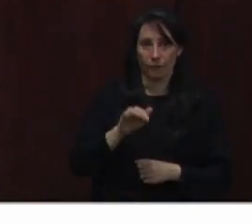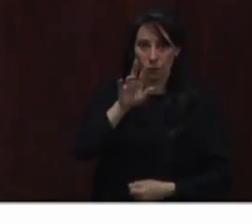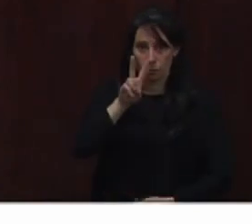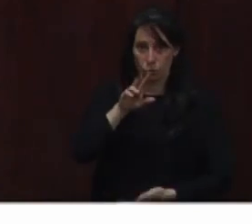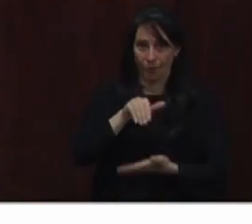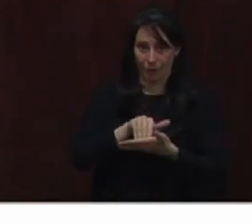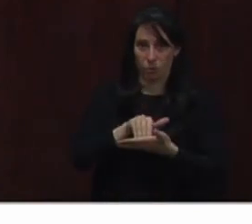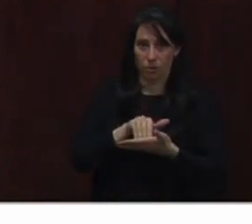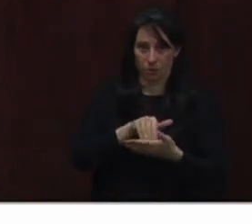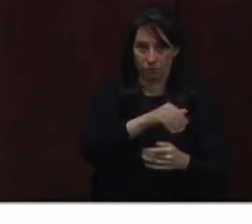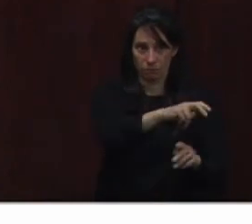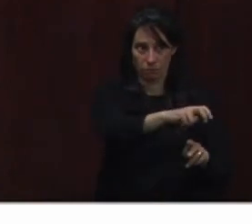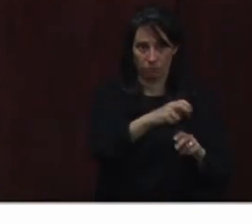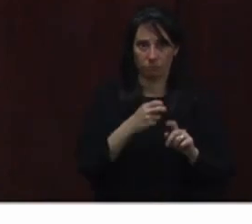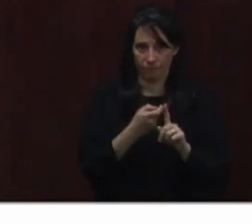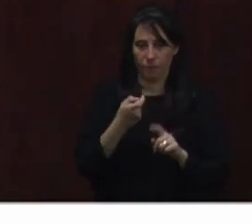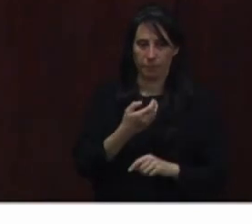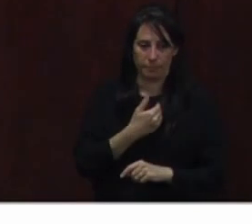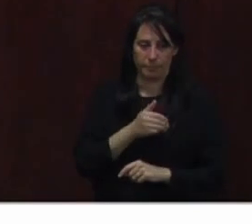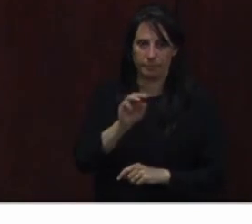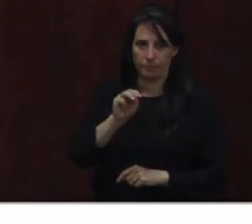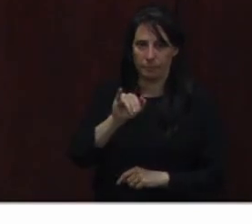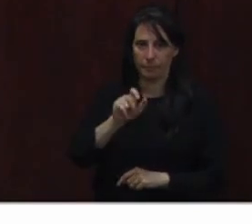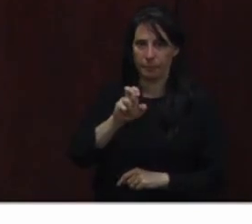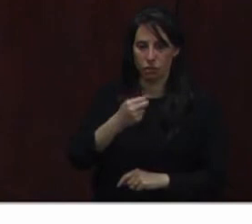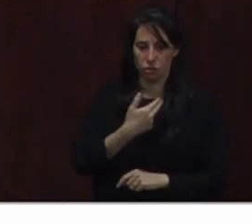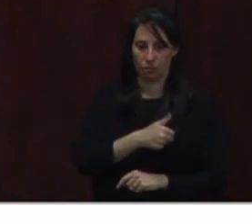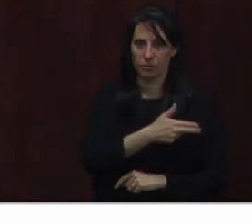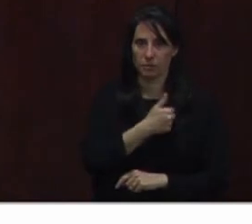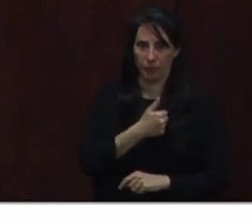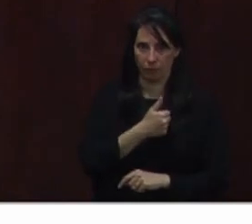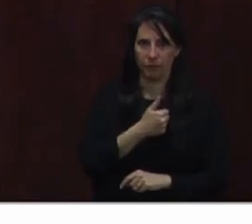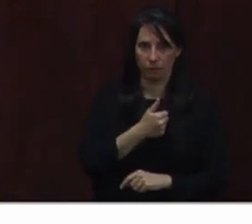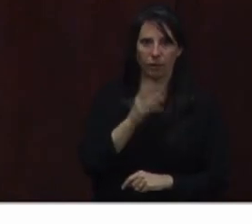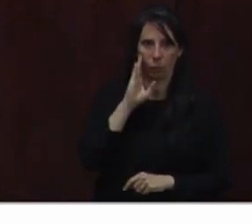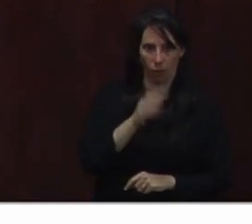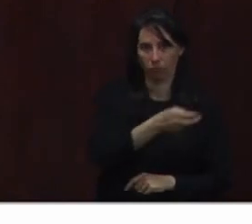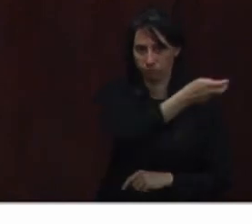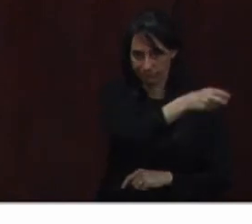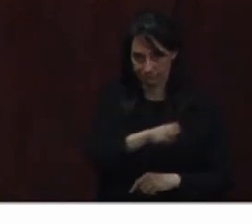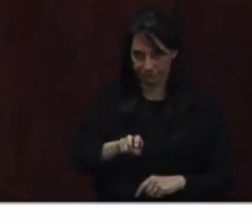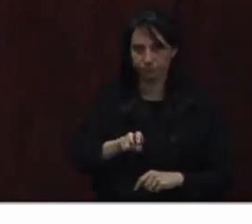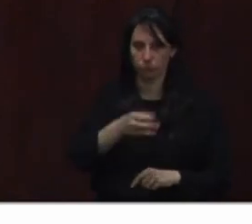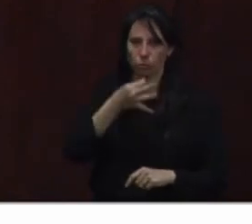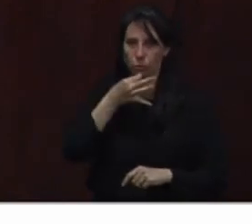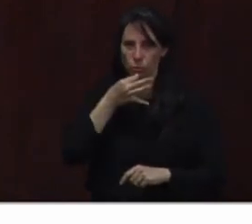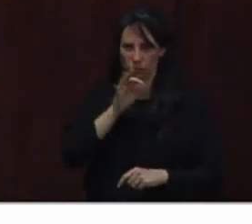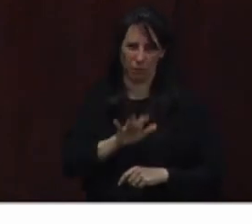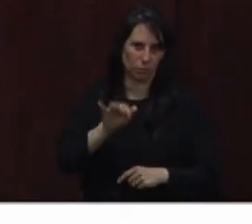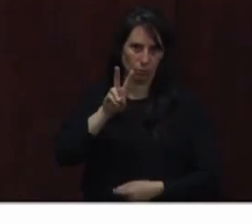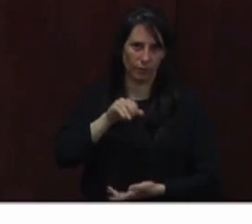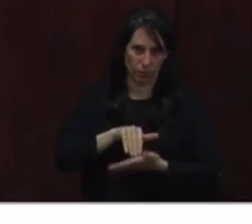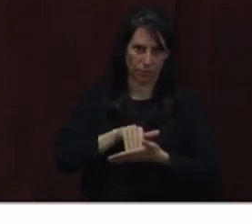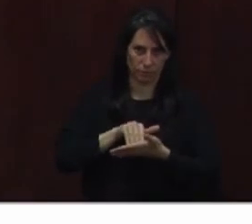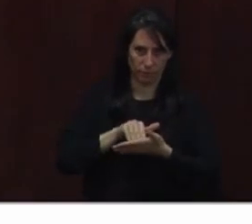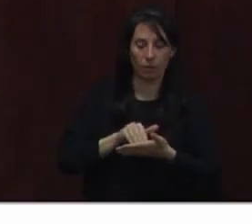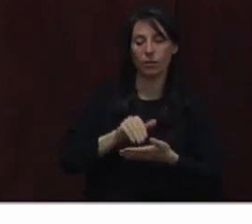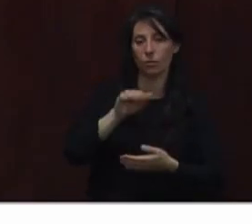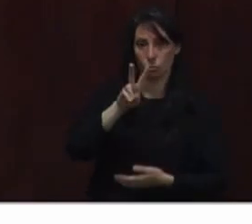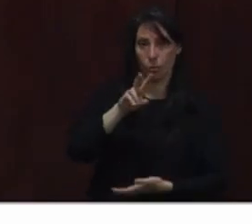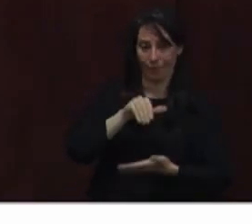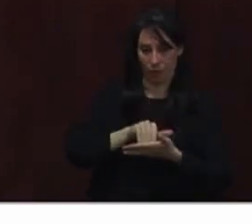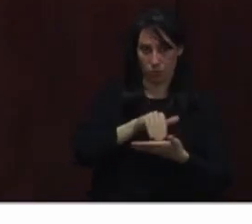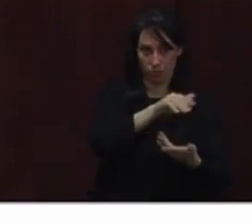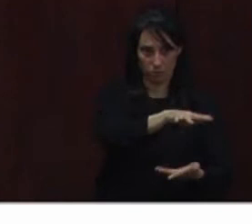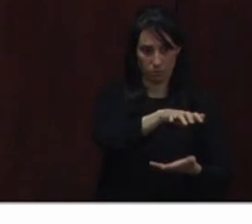transfers that are scheduled already. So that 2,000 then goes into that